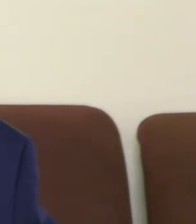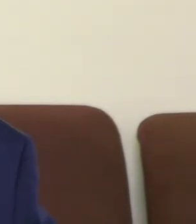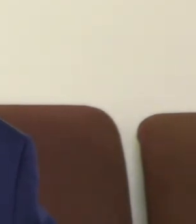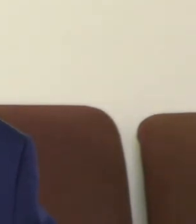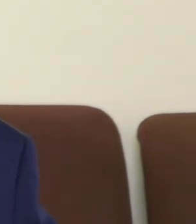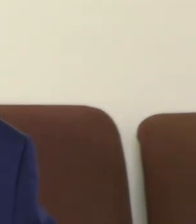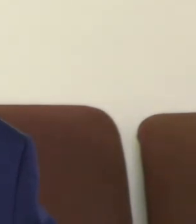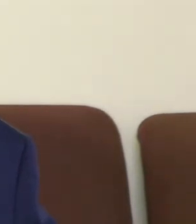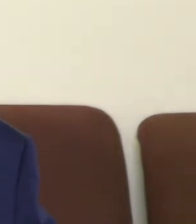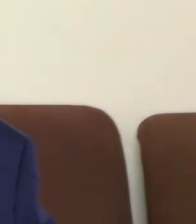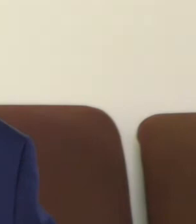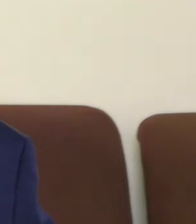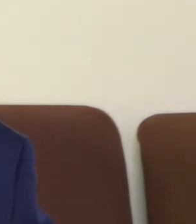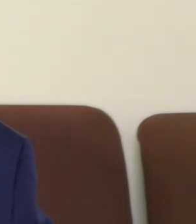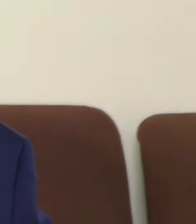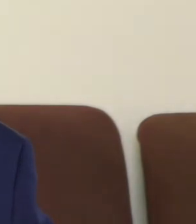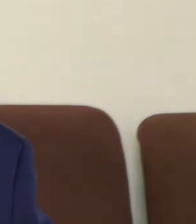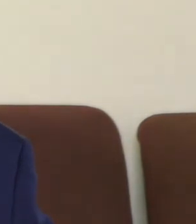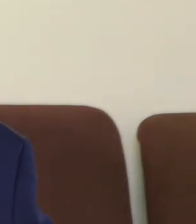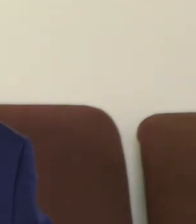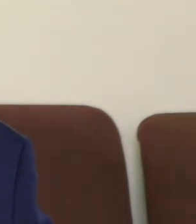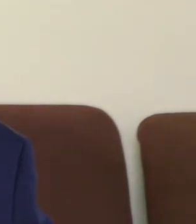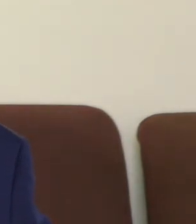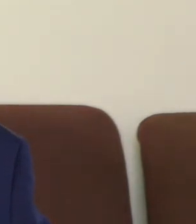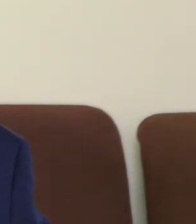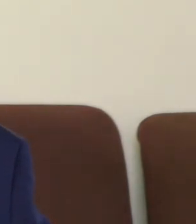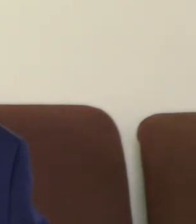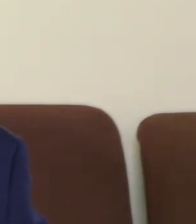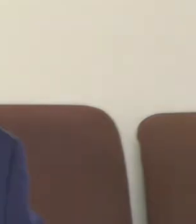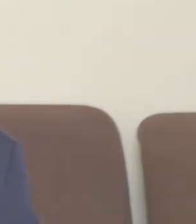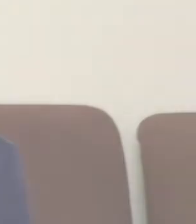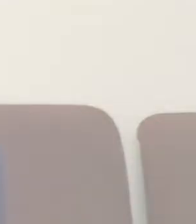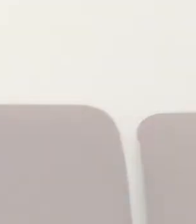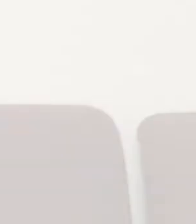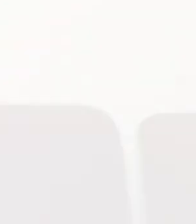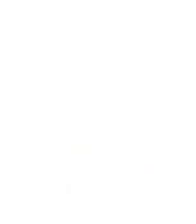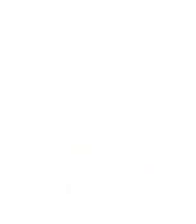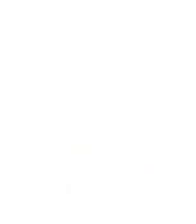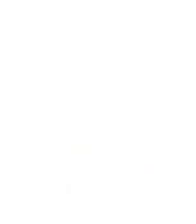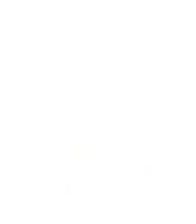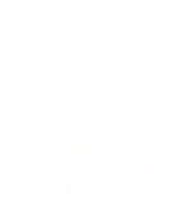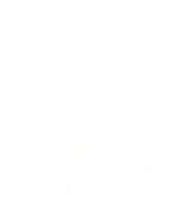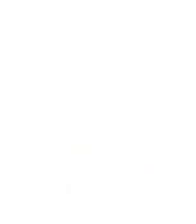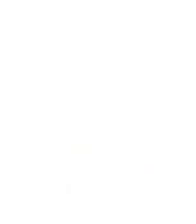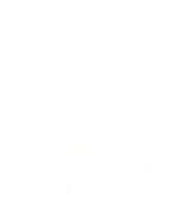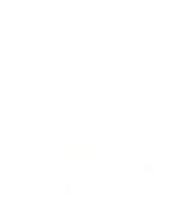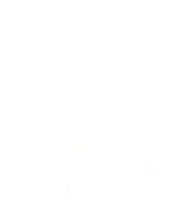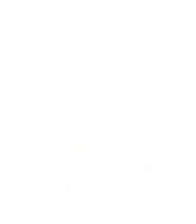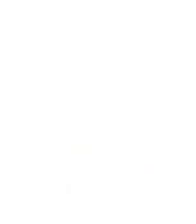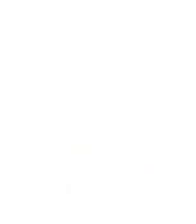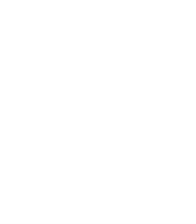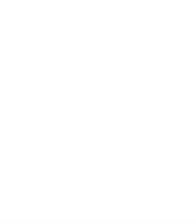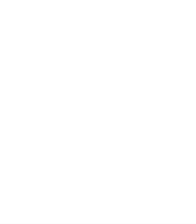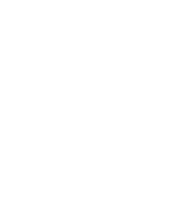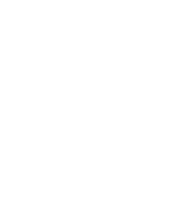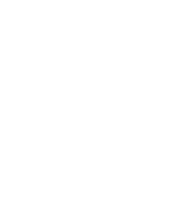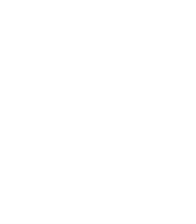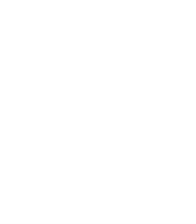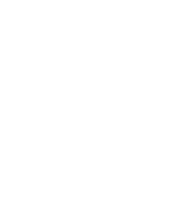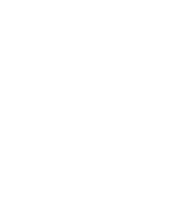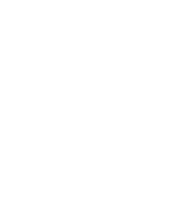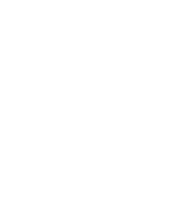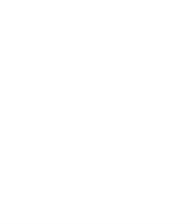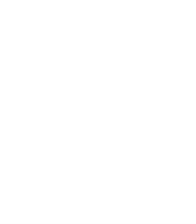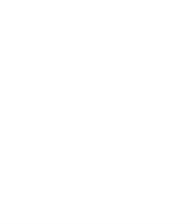That is grace. That is the ultimate picture of grace. Let's pray together this morning. Lord Jesus, thank you for Mount Vernon Baptist